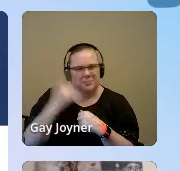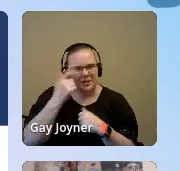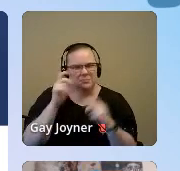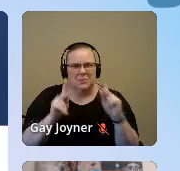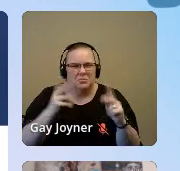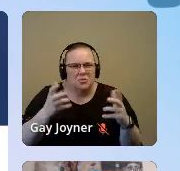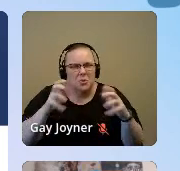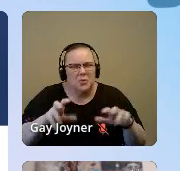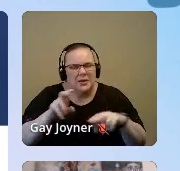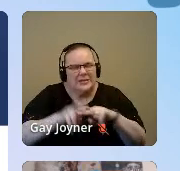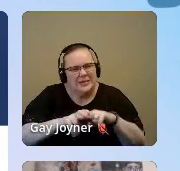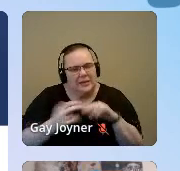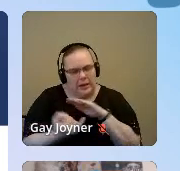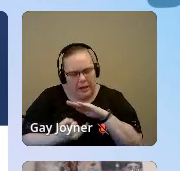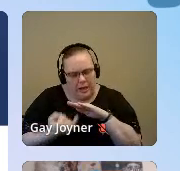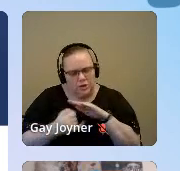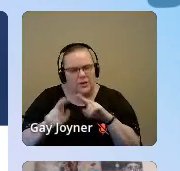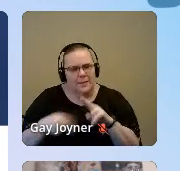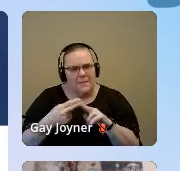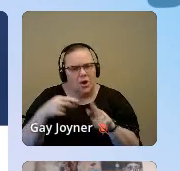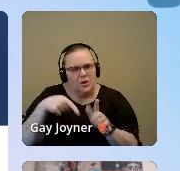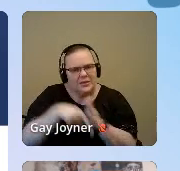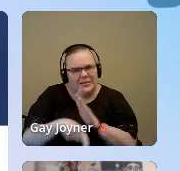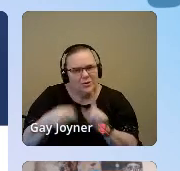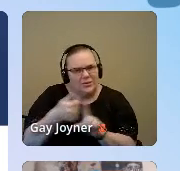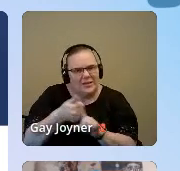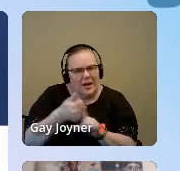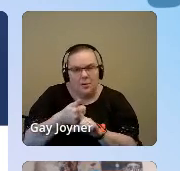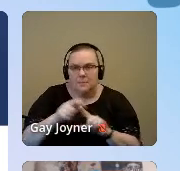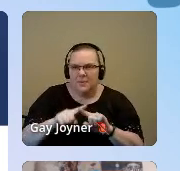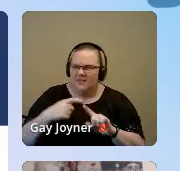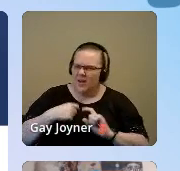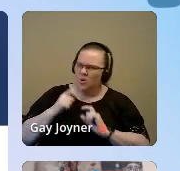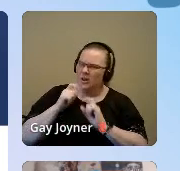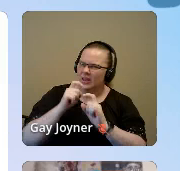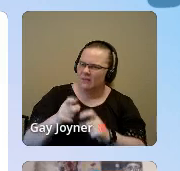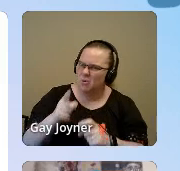but if I relinquish my loved one to you, what are you going to do to them?